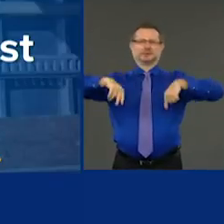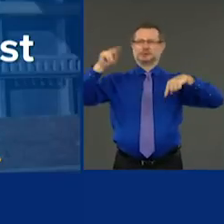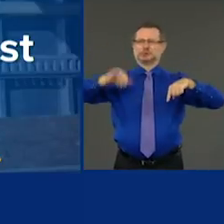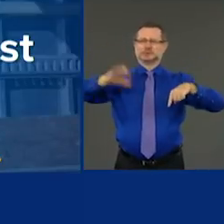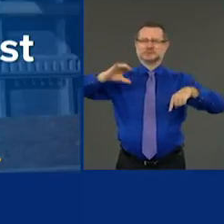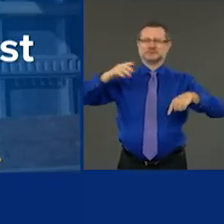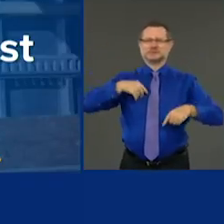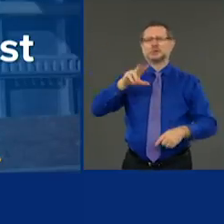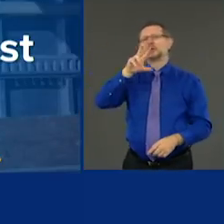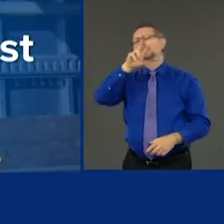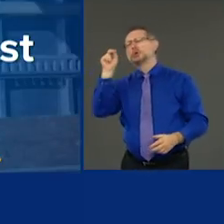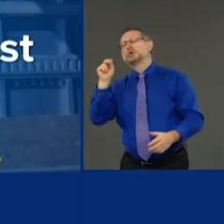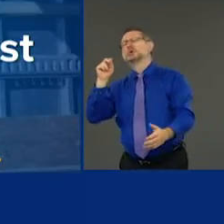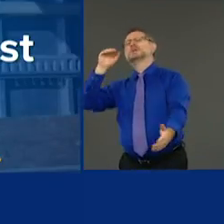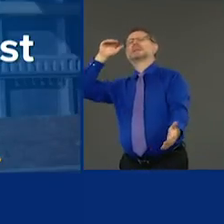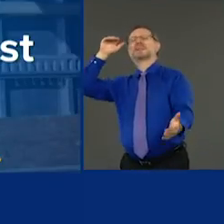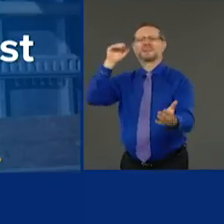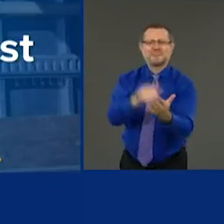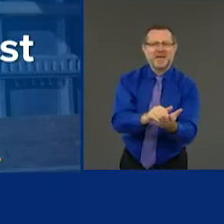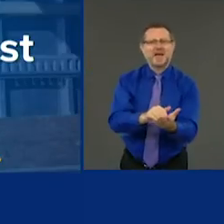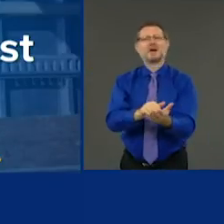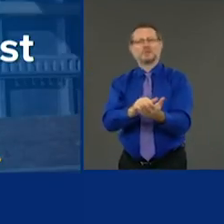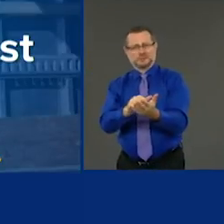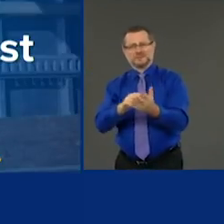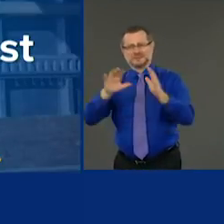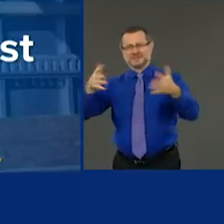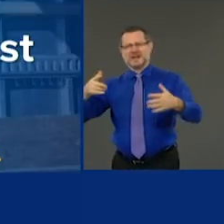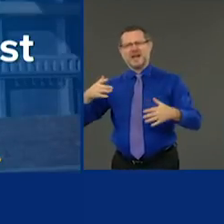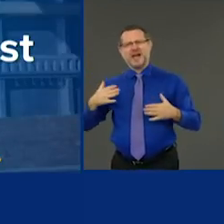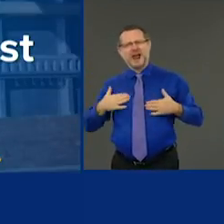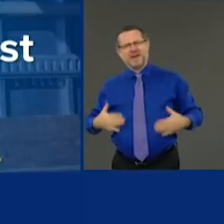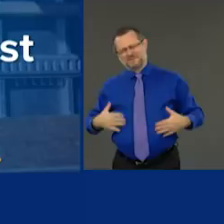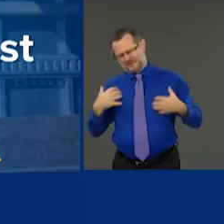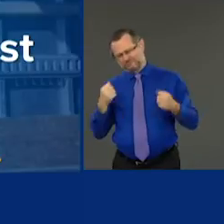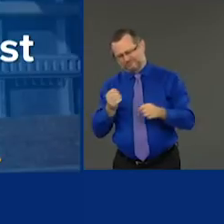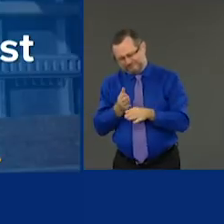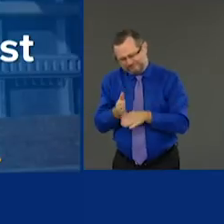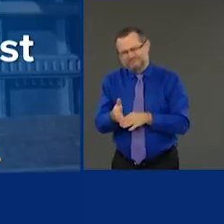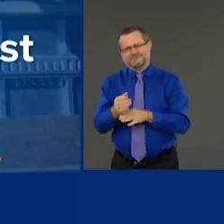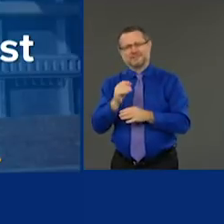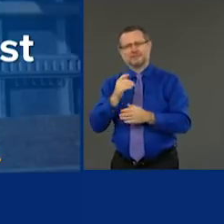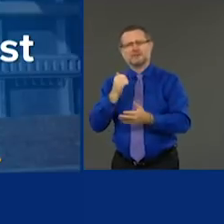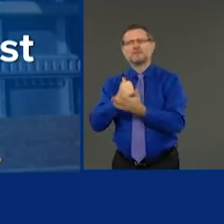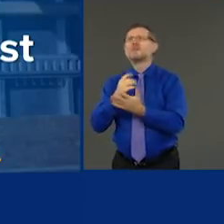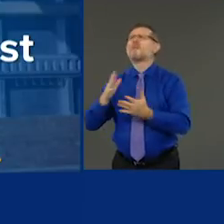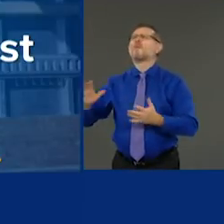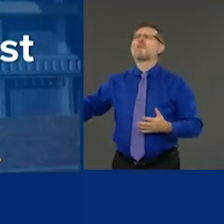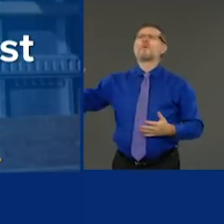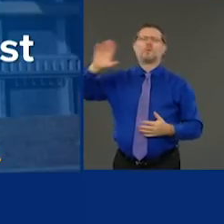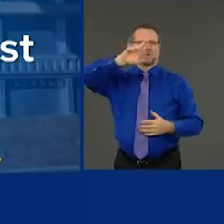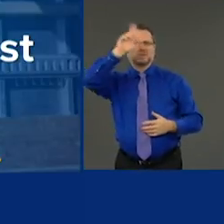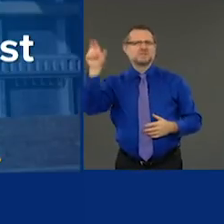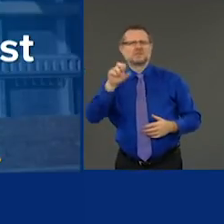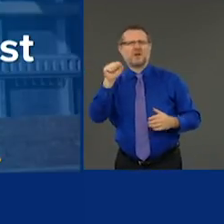30,000 health professionals from around the country volunteered to come to New York.